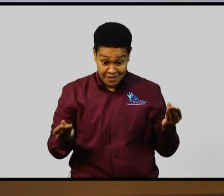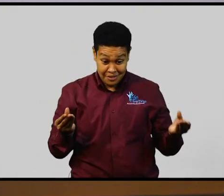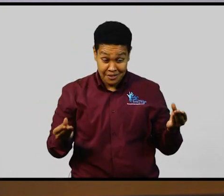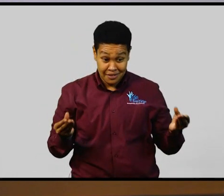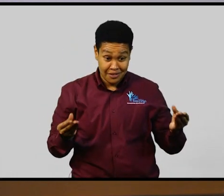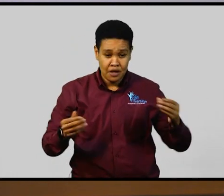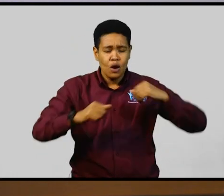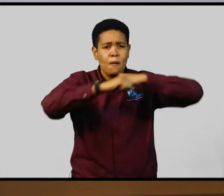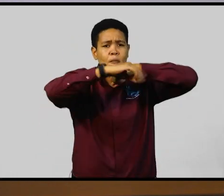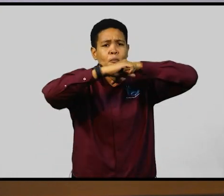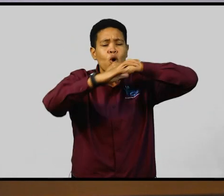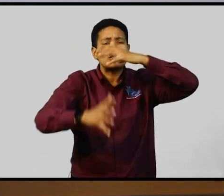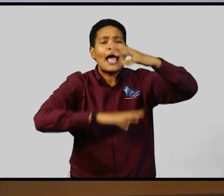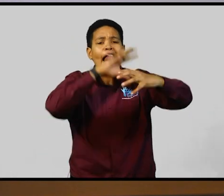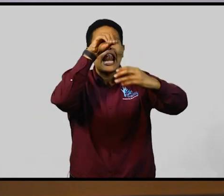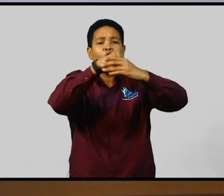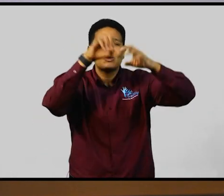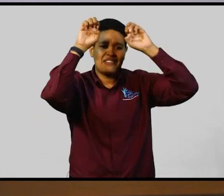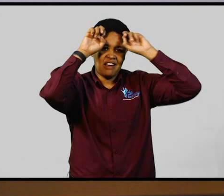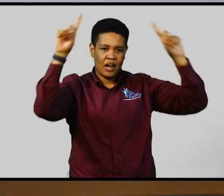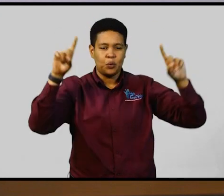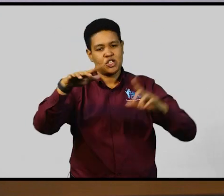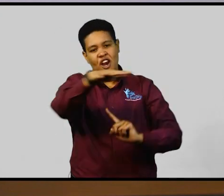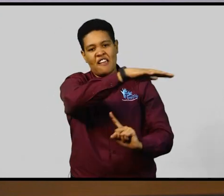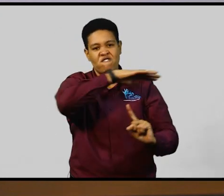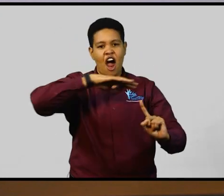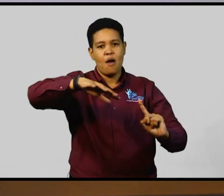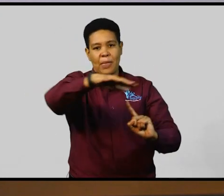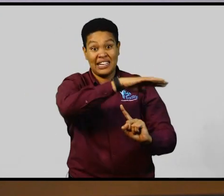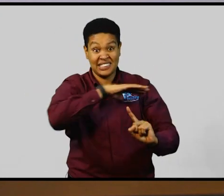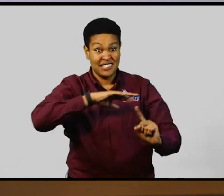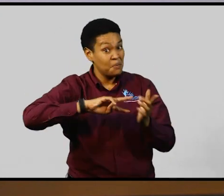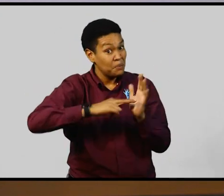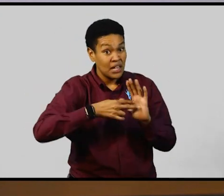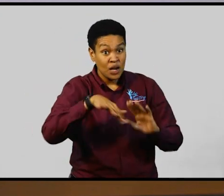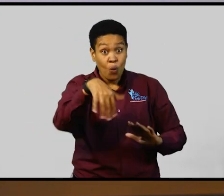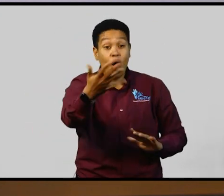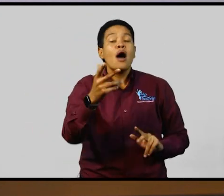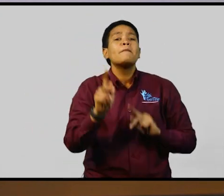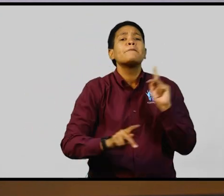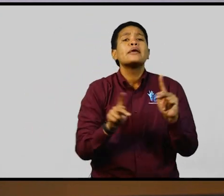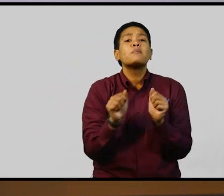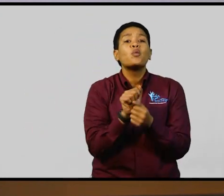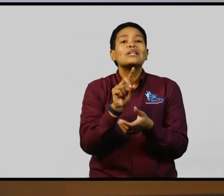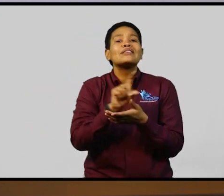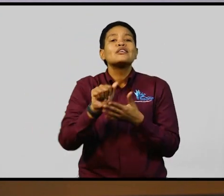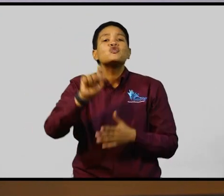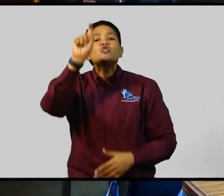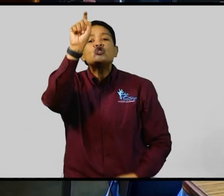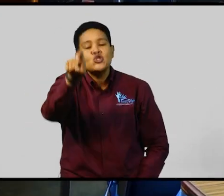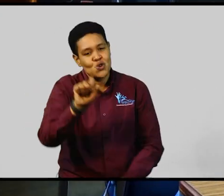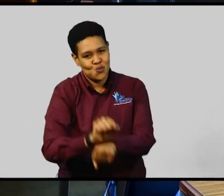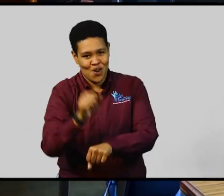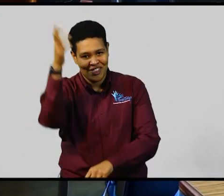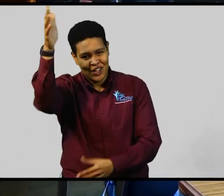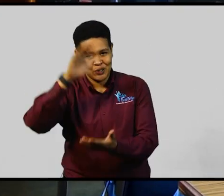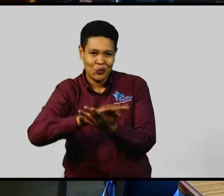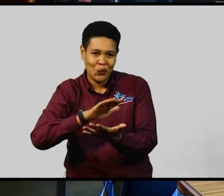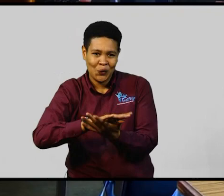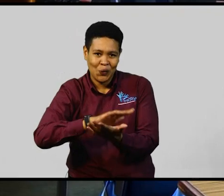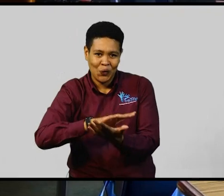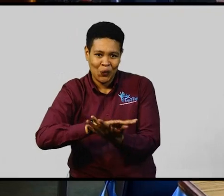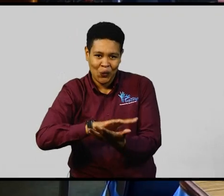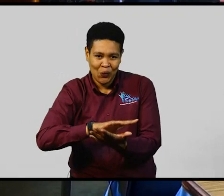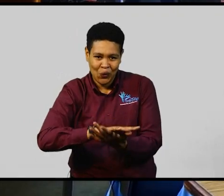inclusive education environment. Meaning that persons with disabilities should be getting